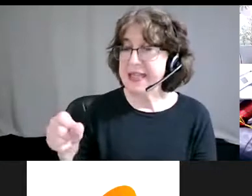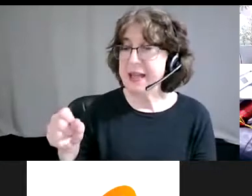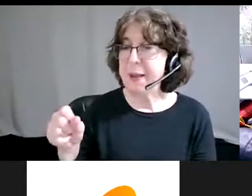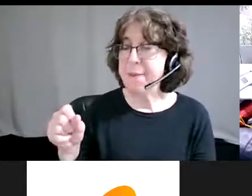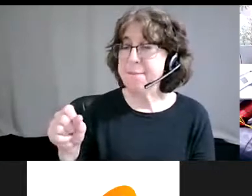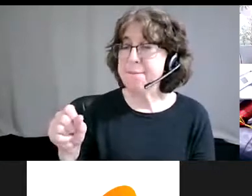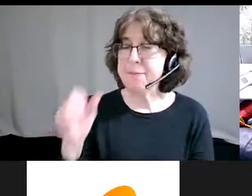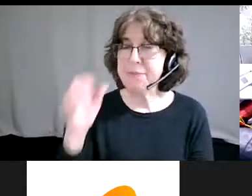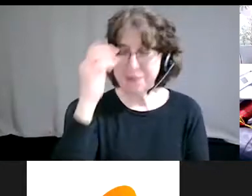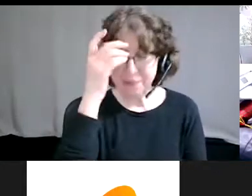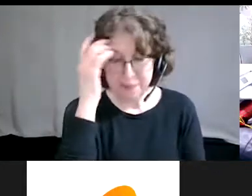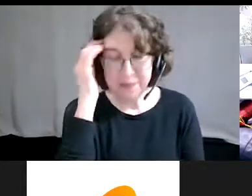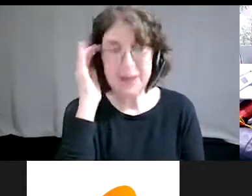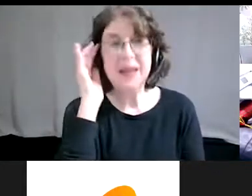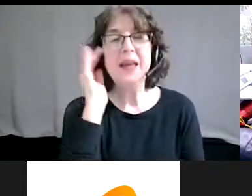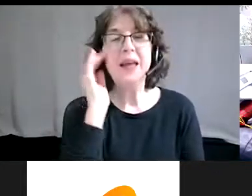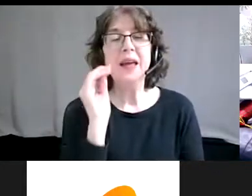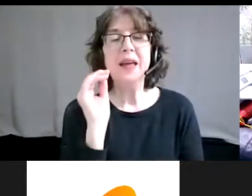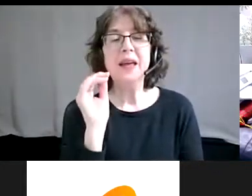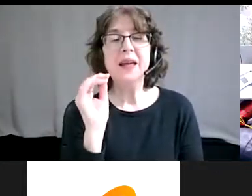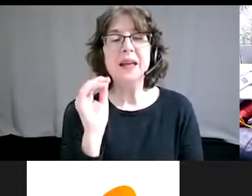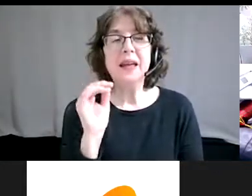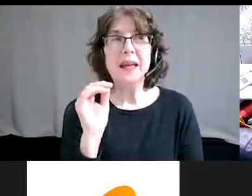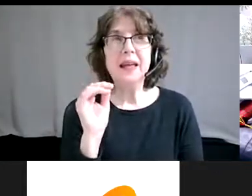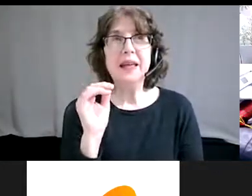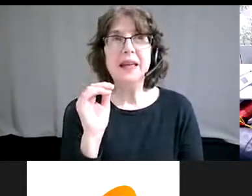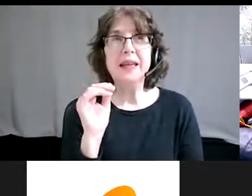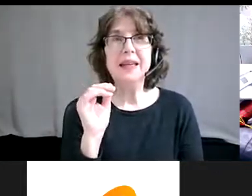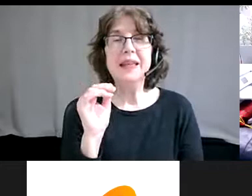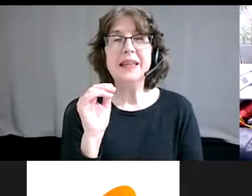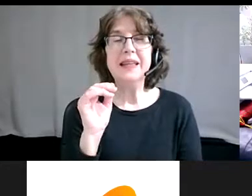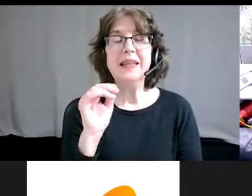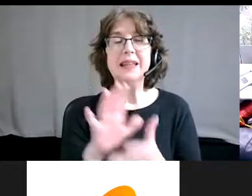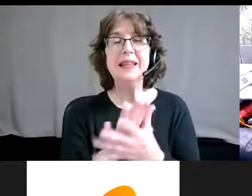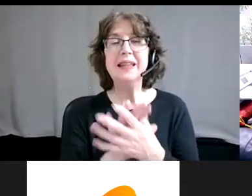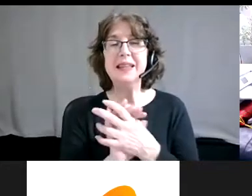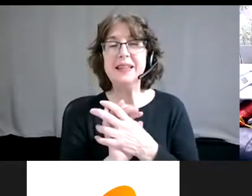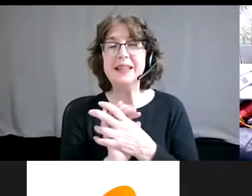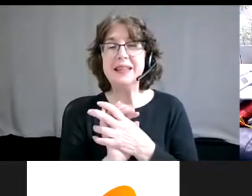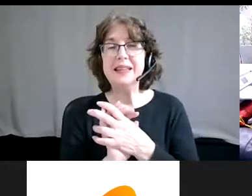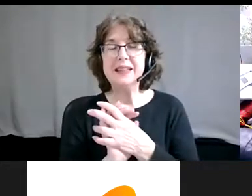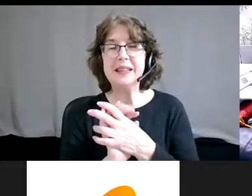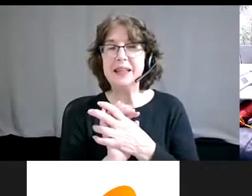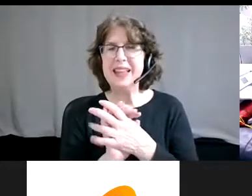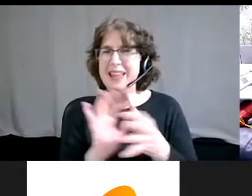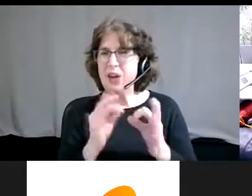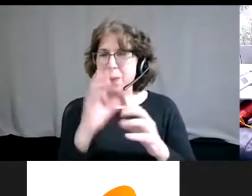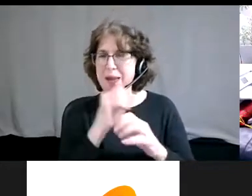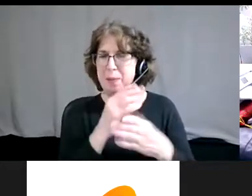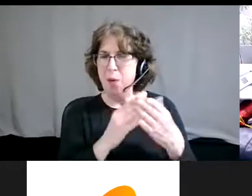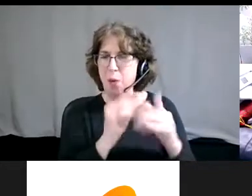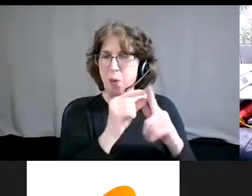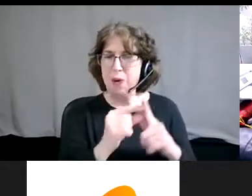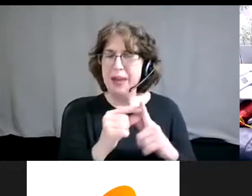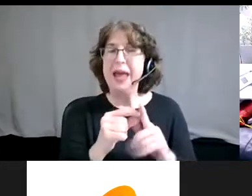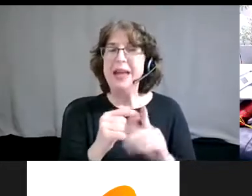I do think, um, and when I say that, like it, I really mean it, like it it's, it's hard and I, and I get